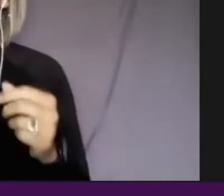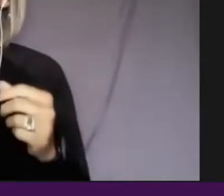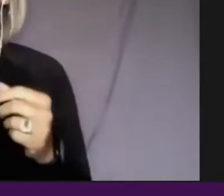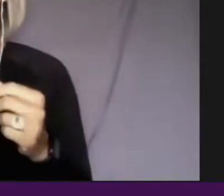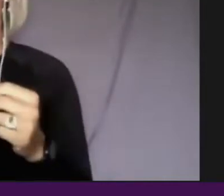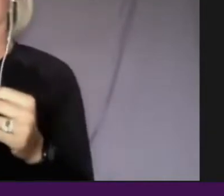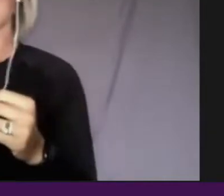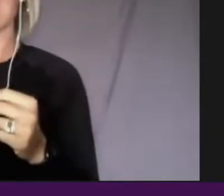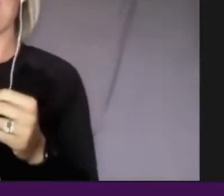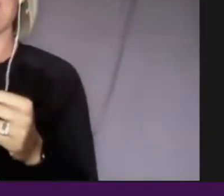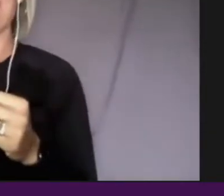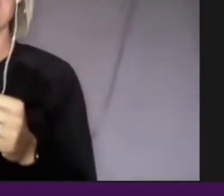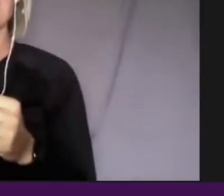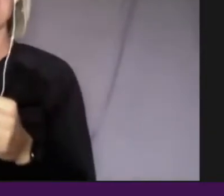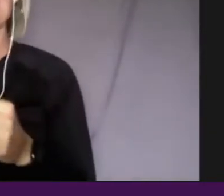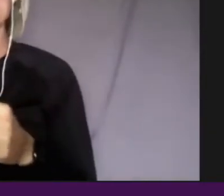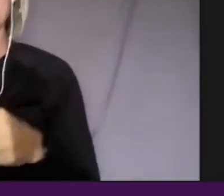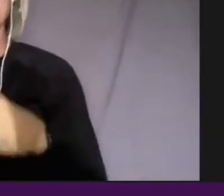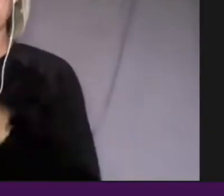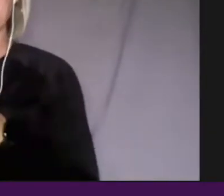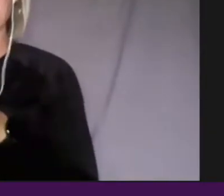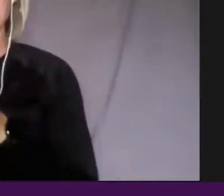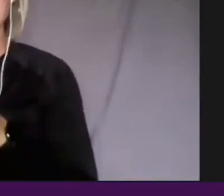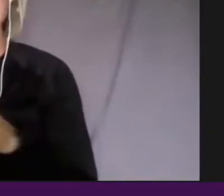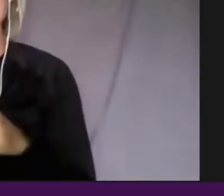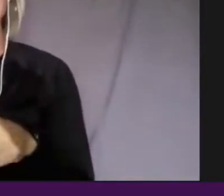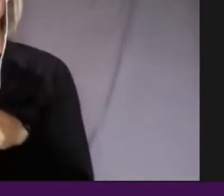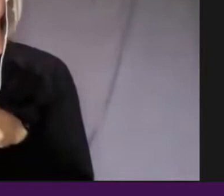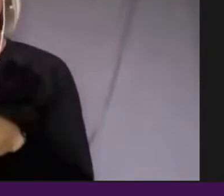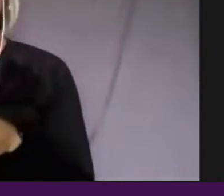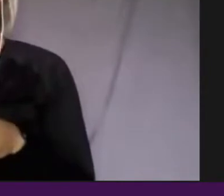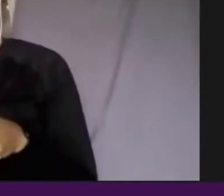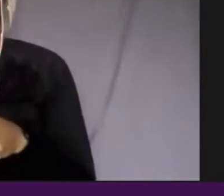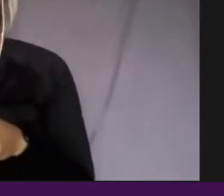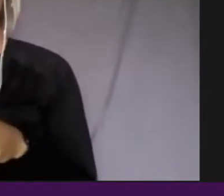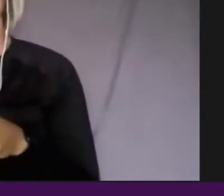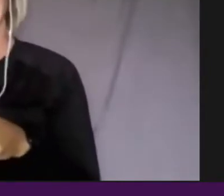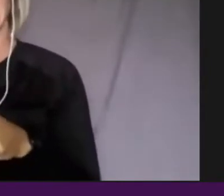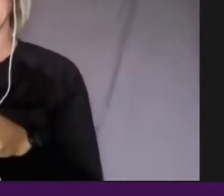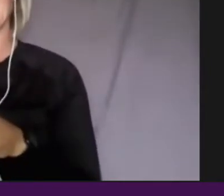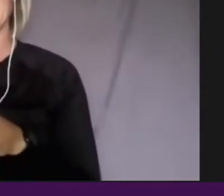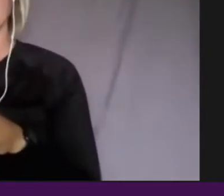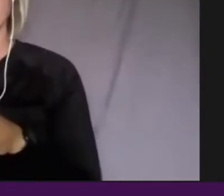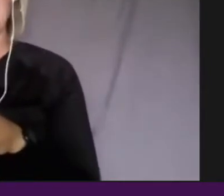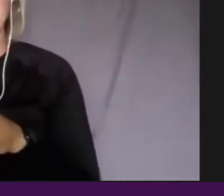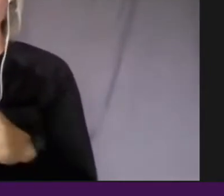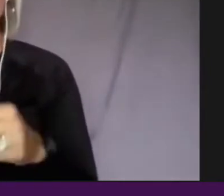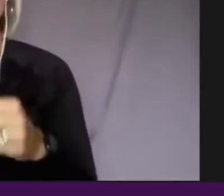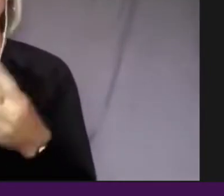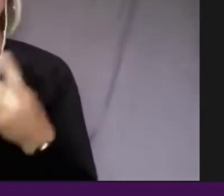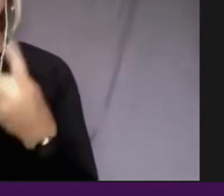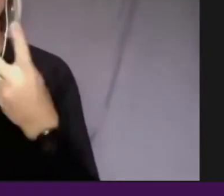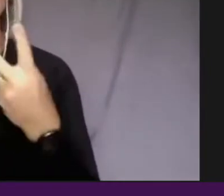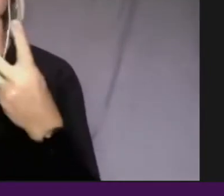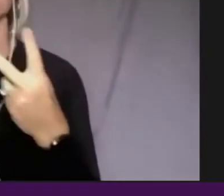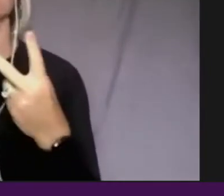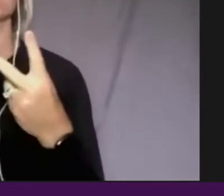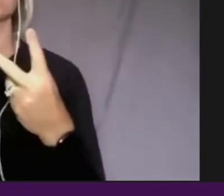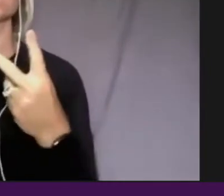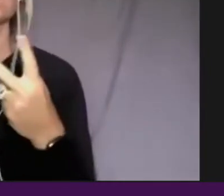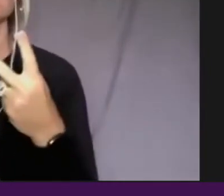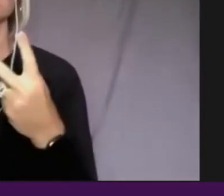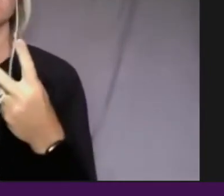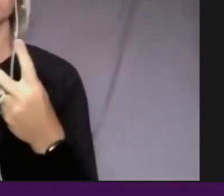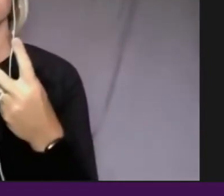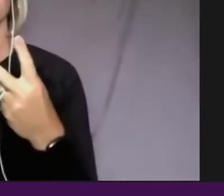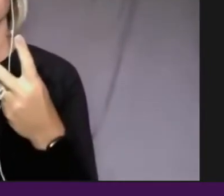Black Public Media's 360 Incubator and participated in our Pitch Black Forum. I know her mentor was Sam Pollard. I was